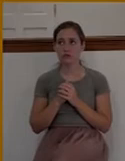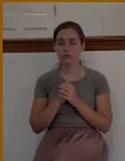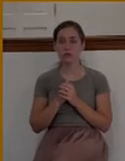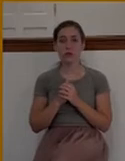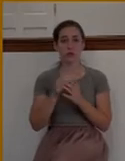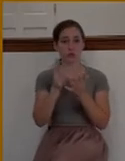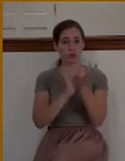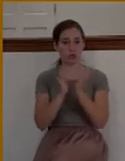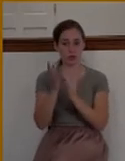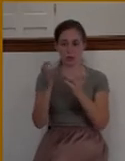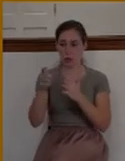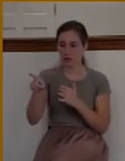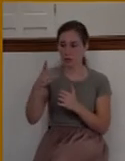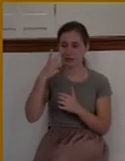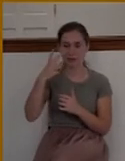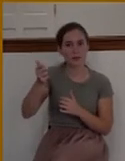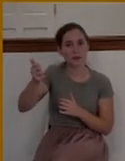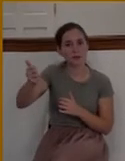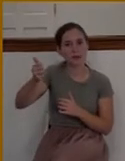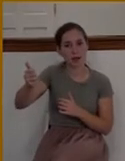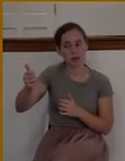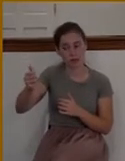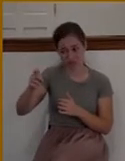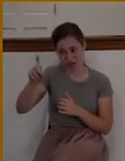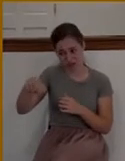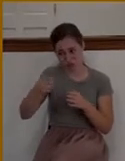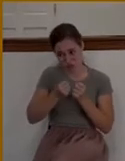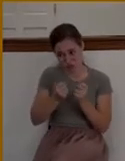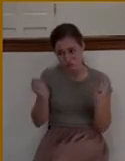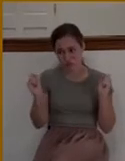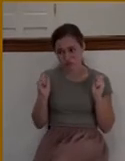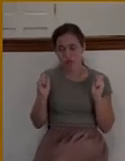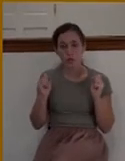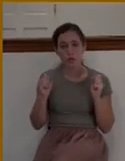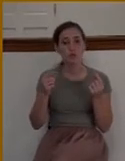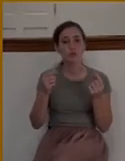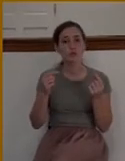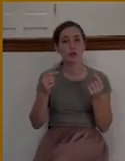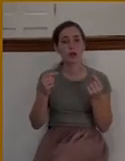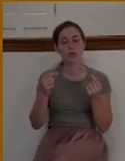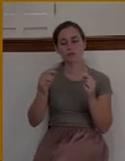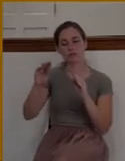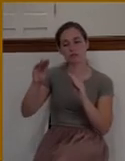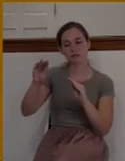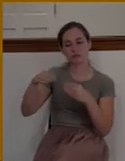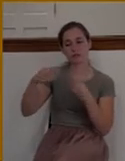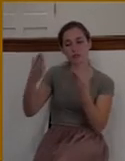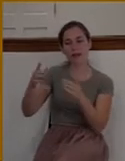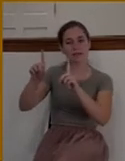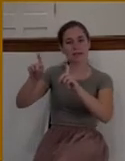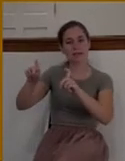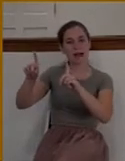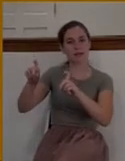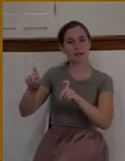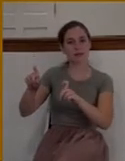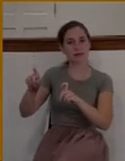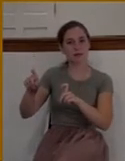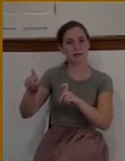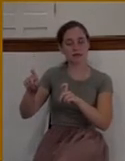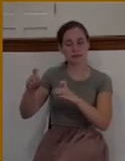as he really was, Jesus gives him the ultimate test to show whether or not he really is